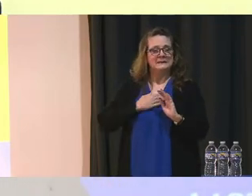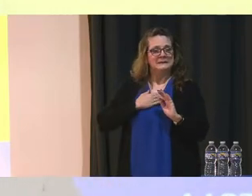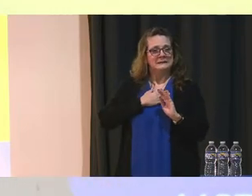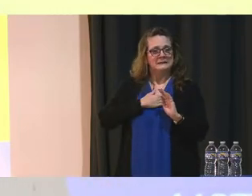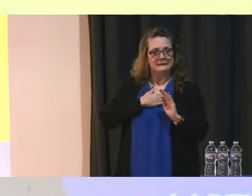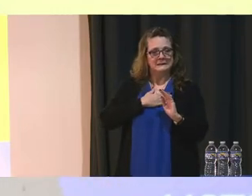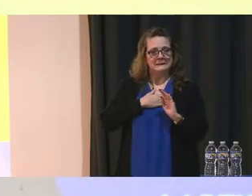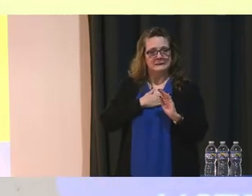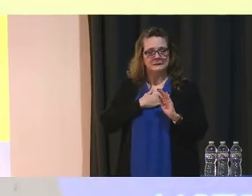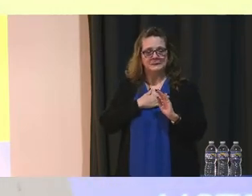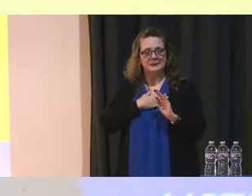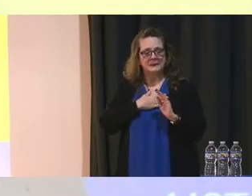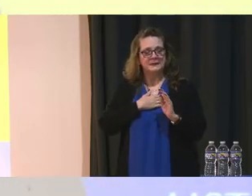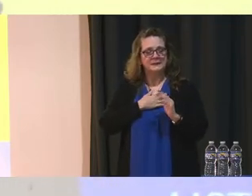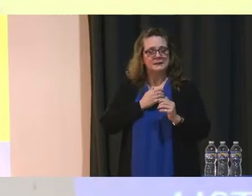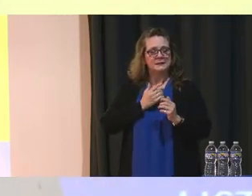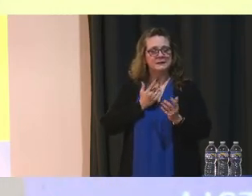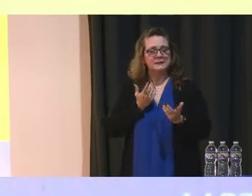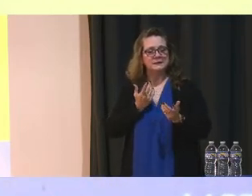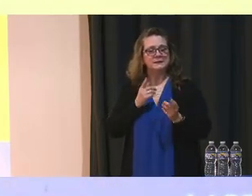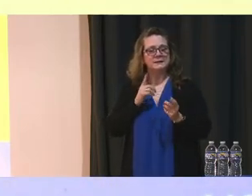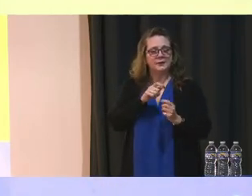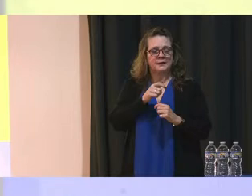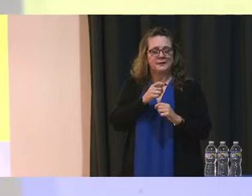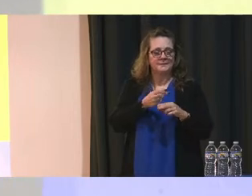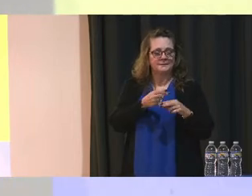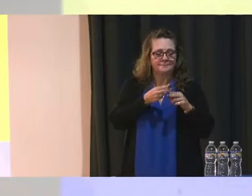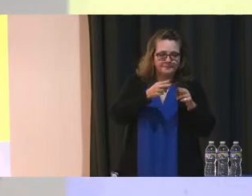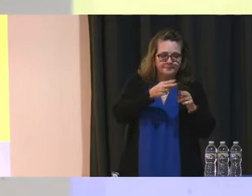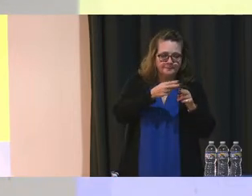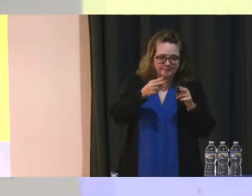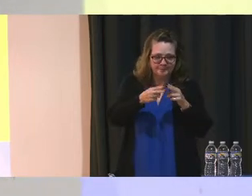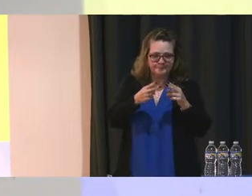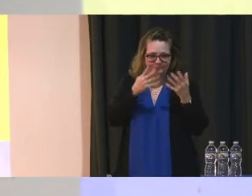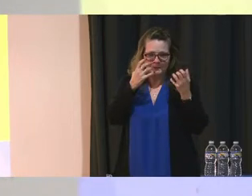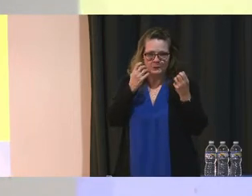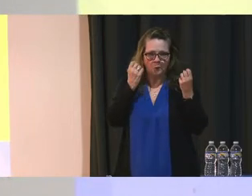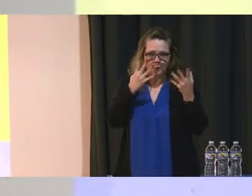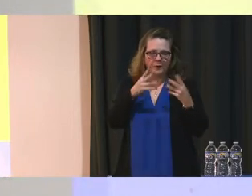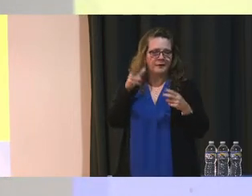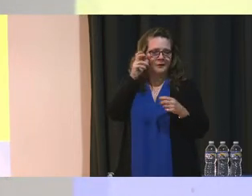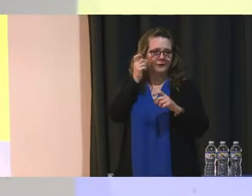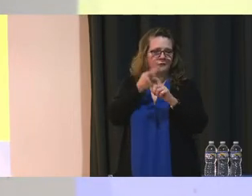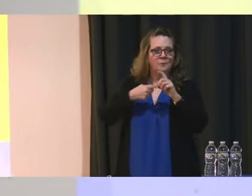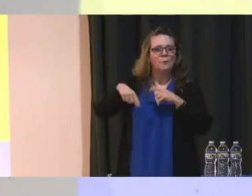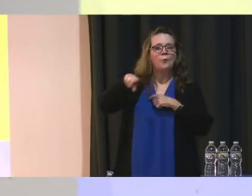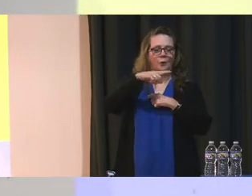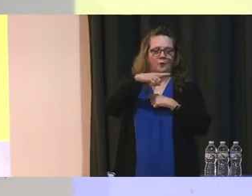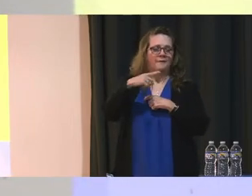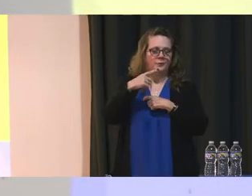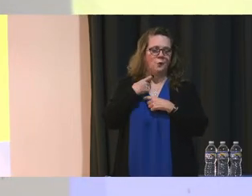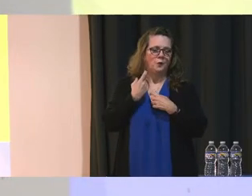brevity so that we can get through as many people as possible. want everybody to have a chance.